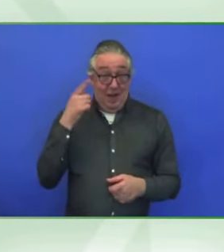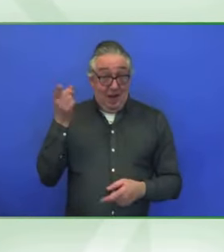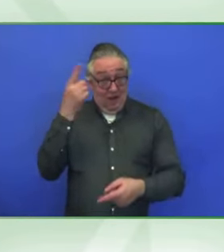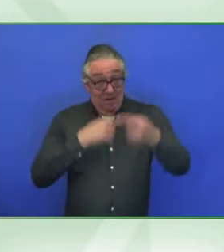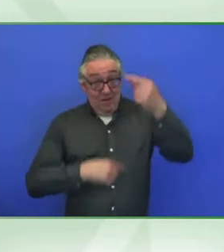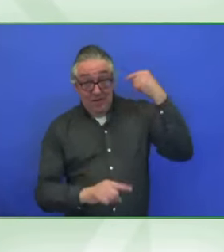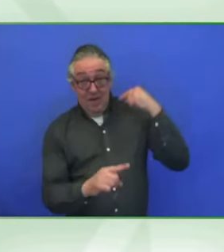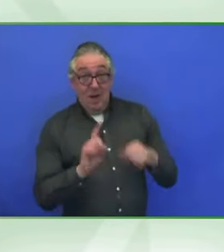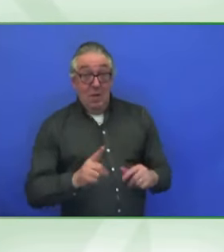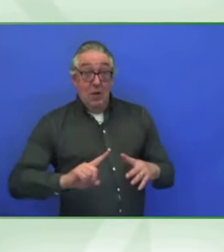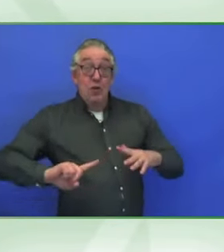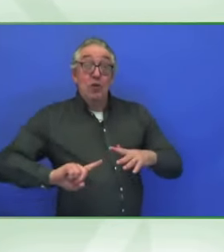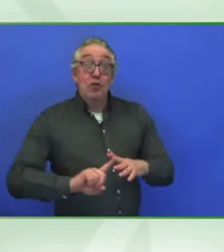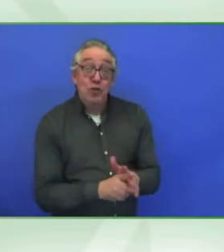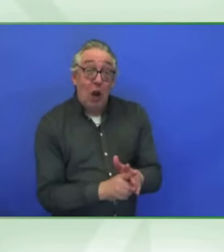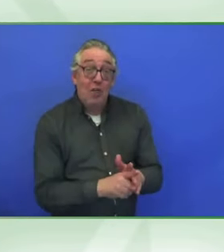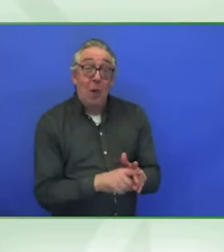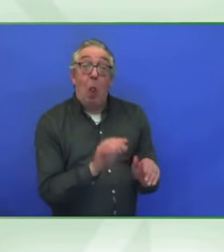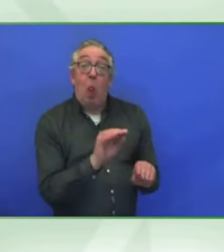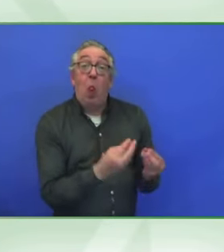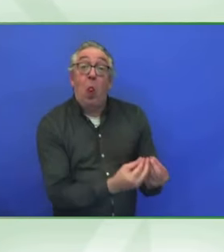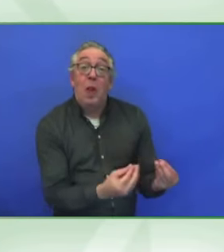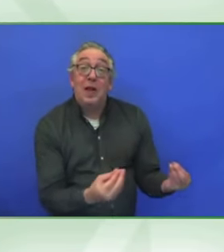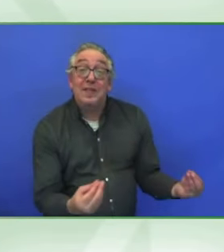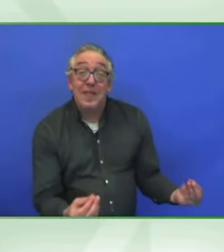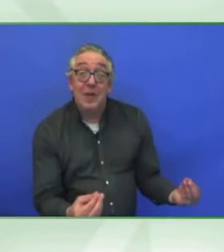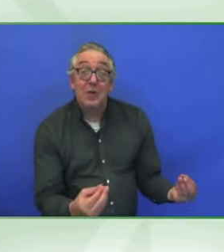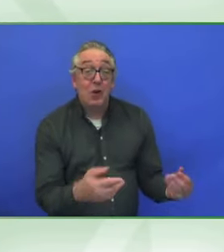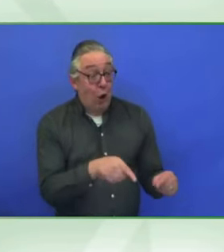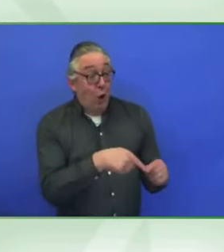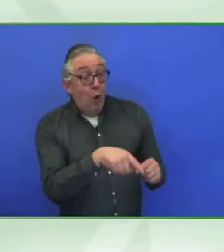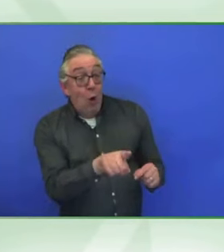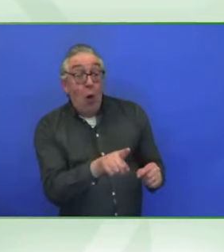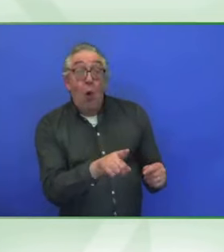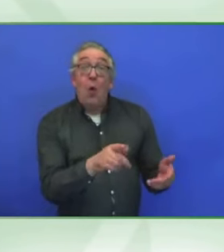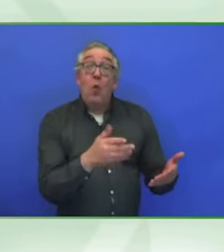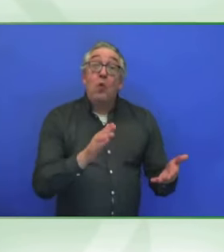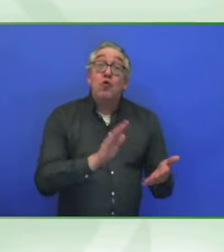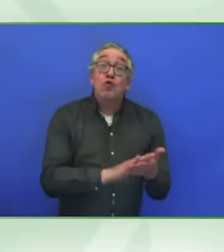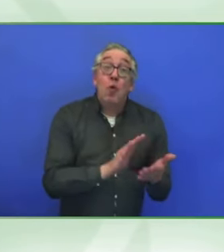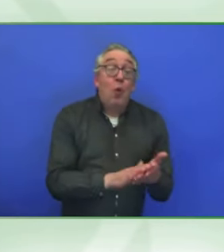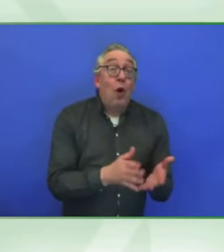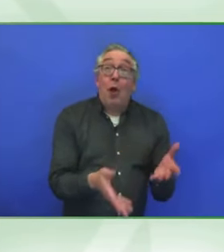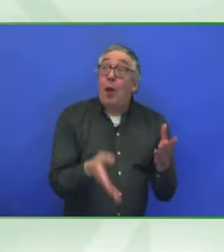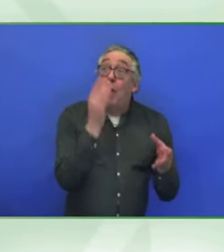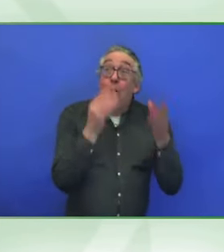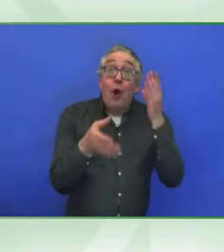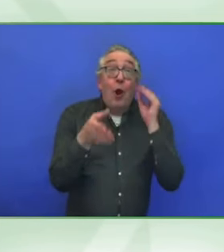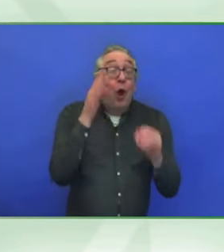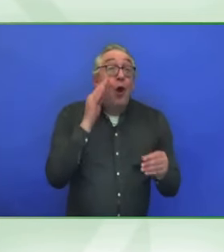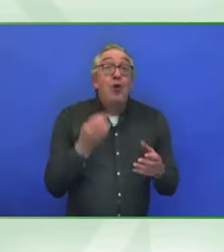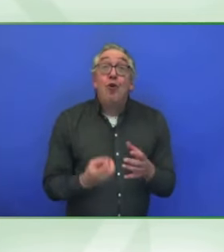someone who is going to school, learning, growing, and that's where it all begins. Thank you.